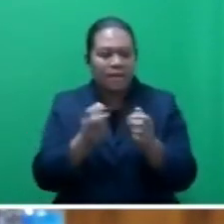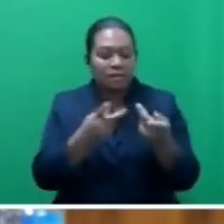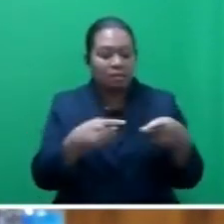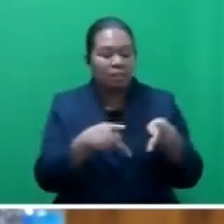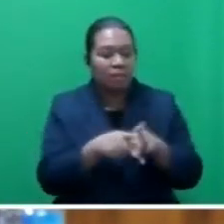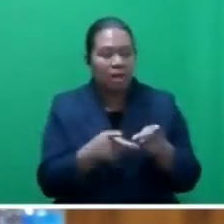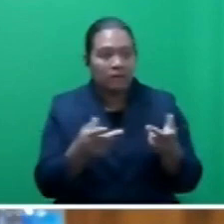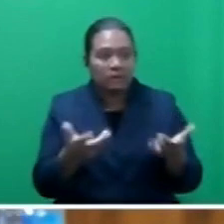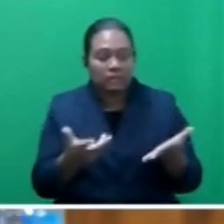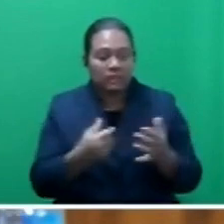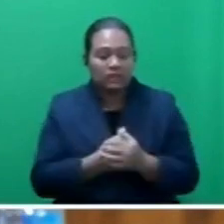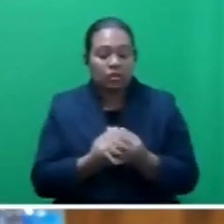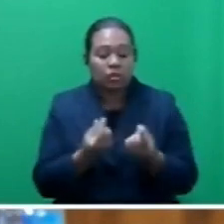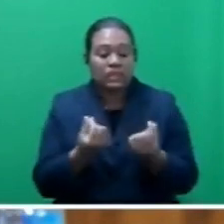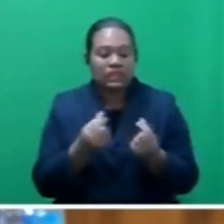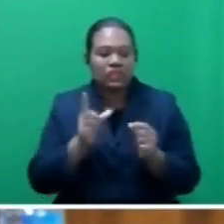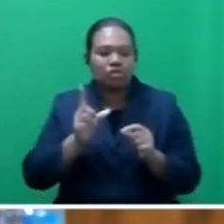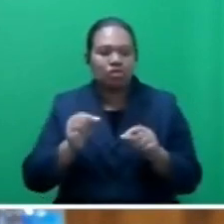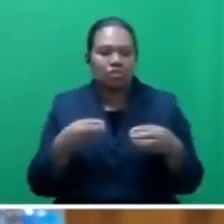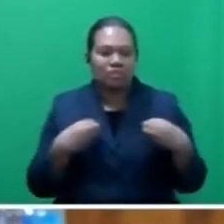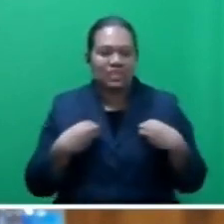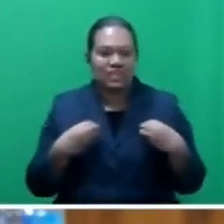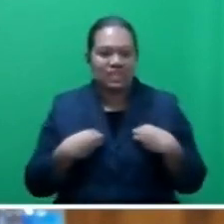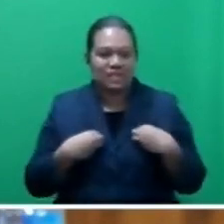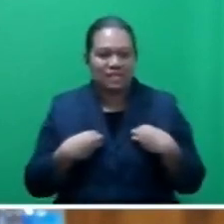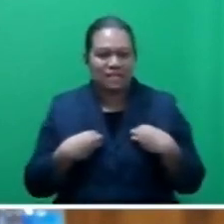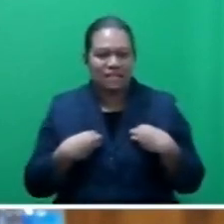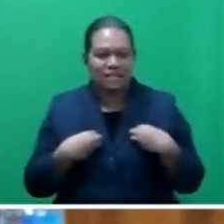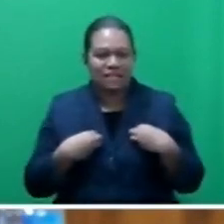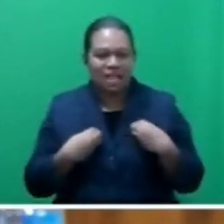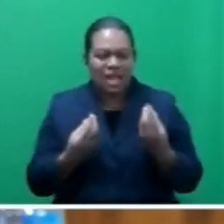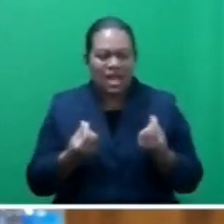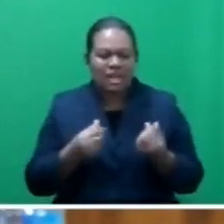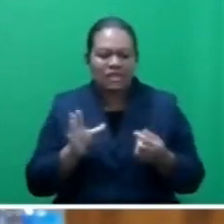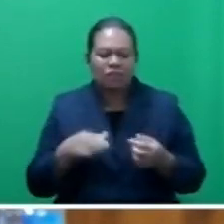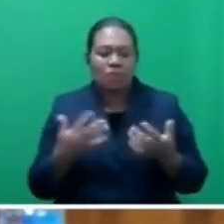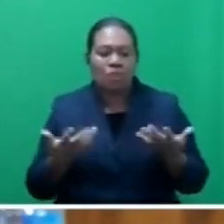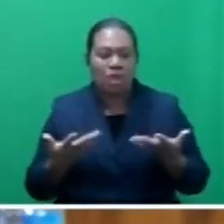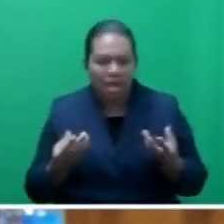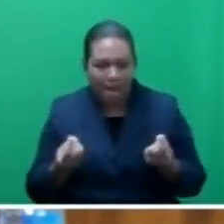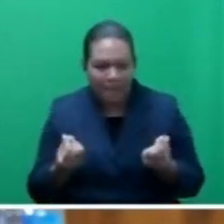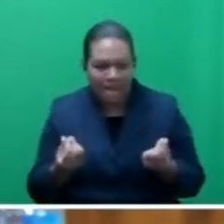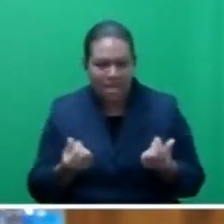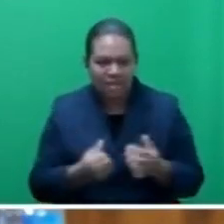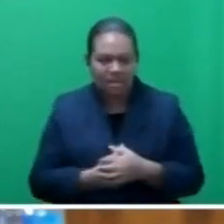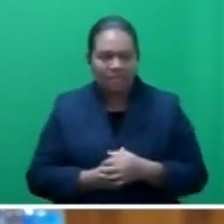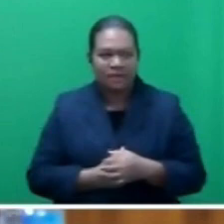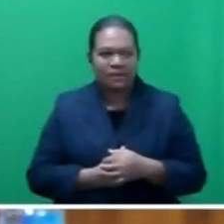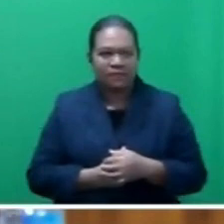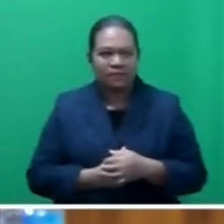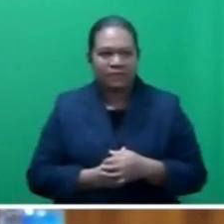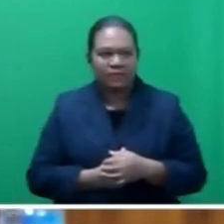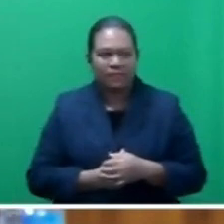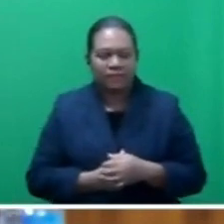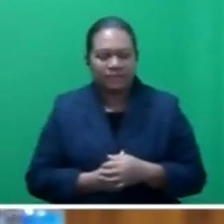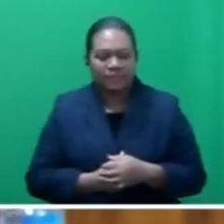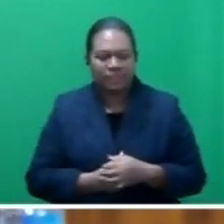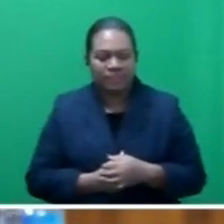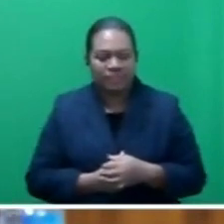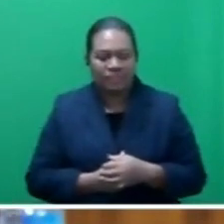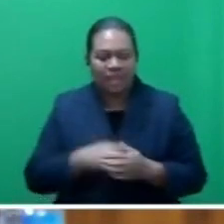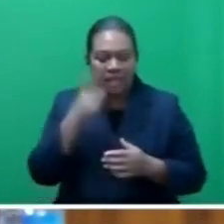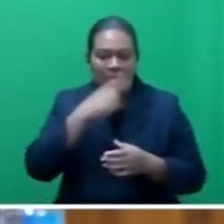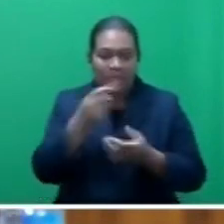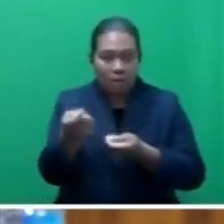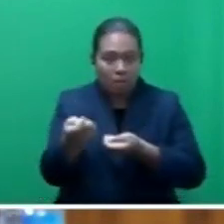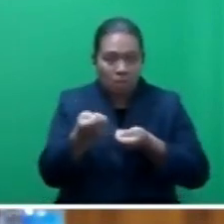easier to do business, easier to get the money back, so that they can get the pool